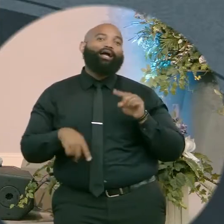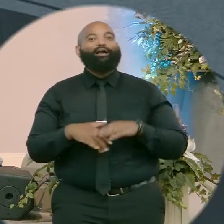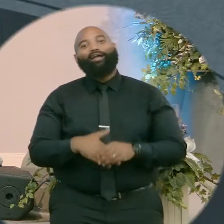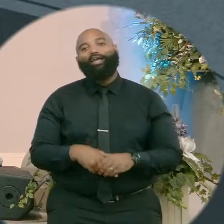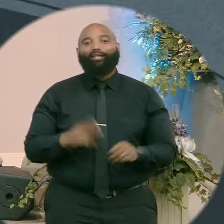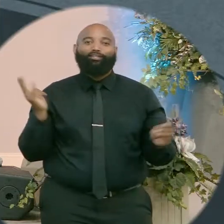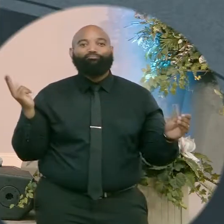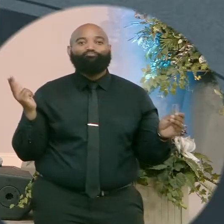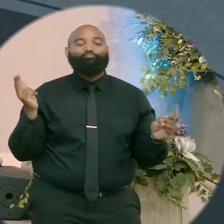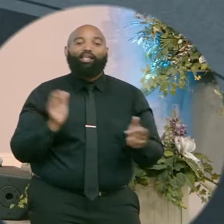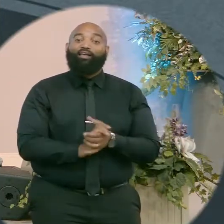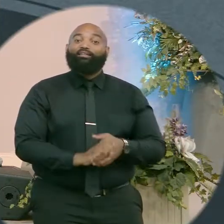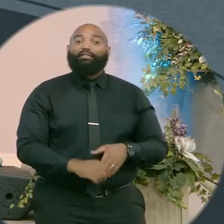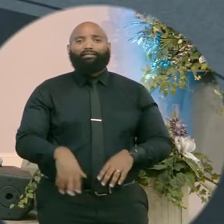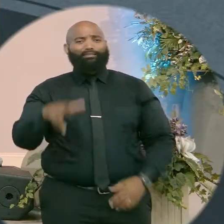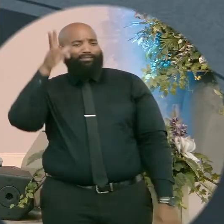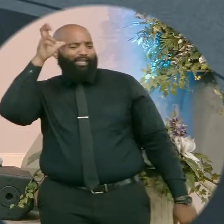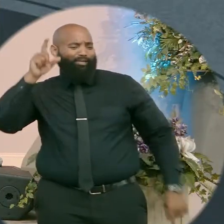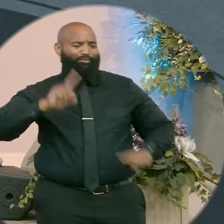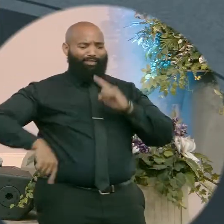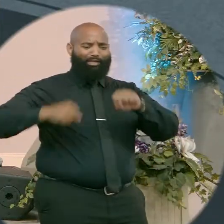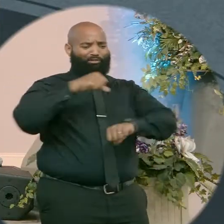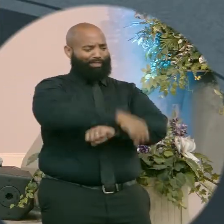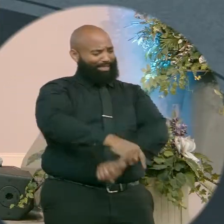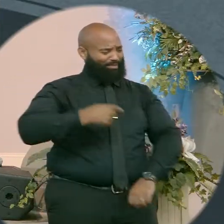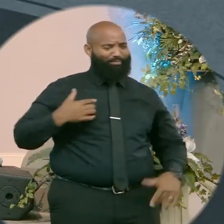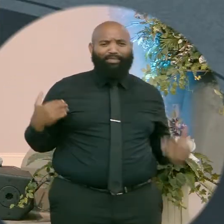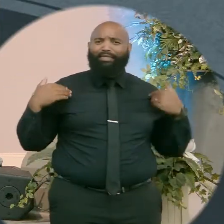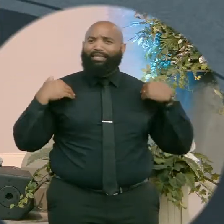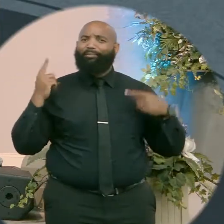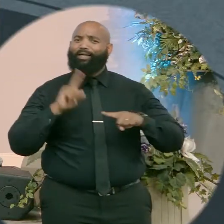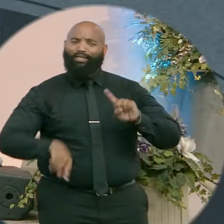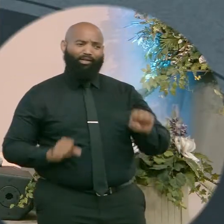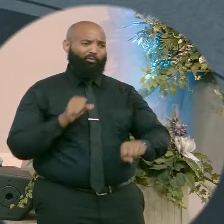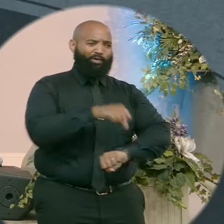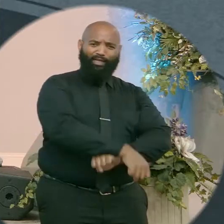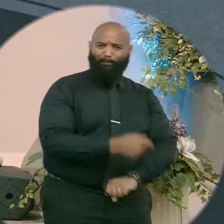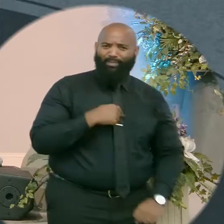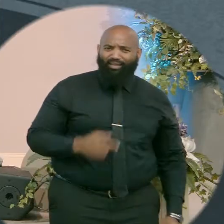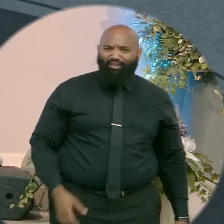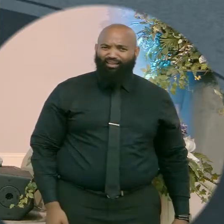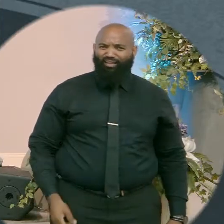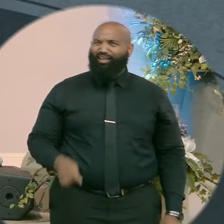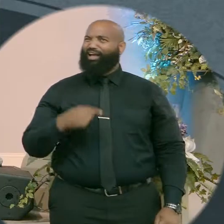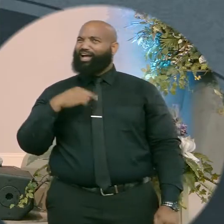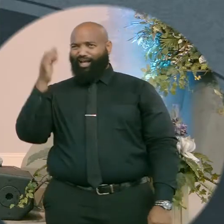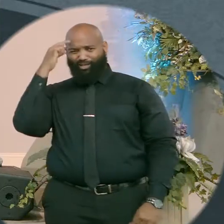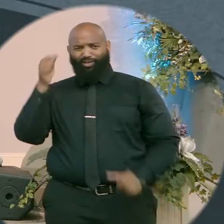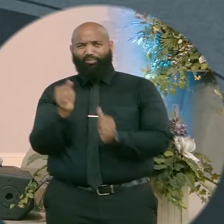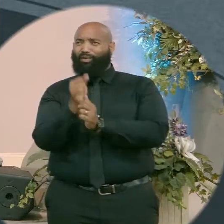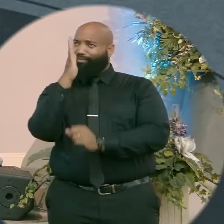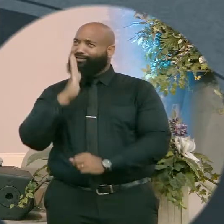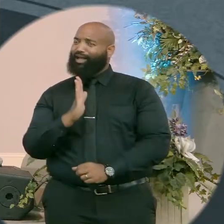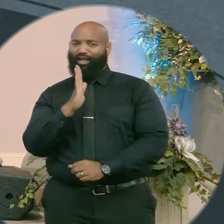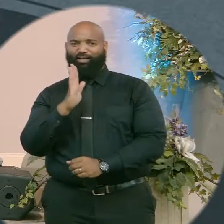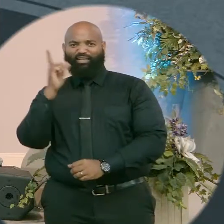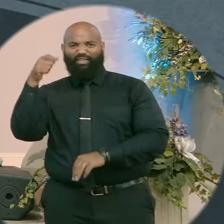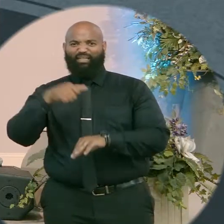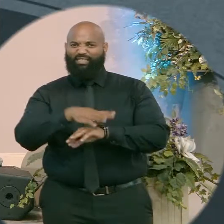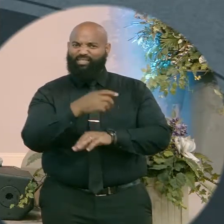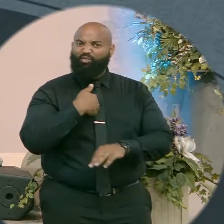animals couldn't take him out. The devil couldn't take him out. He knew why he was there. He knew why he was there.